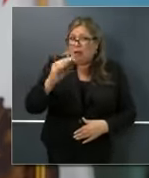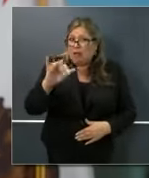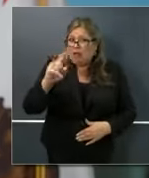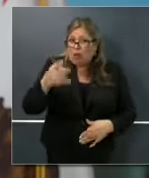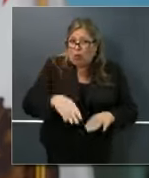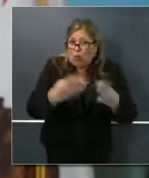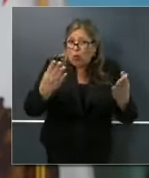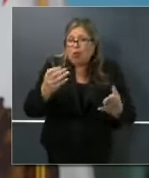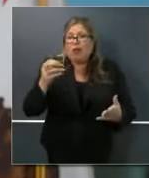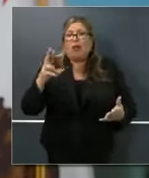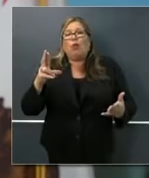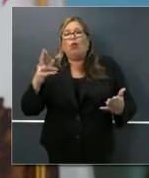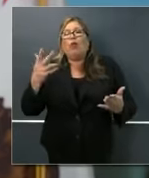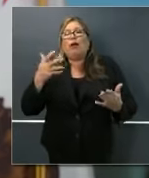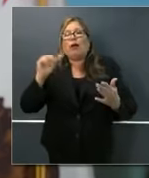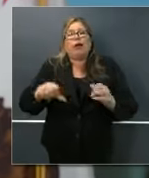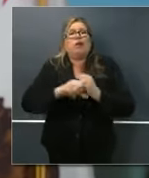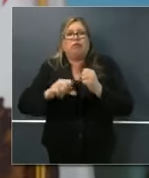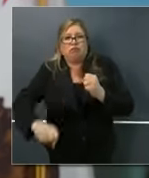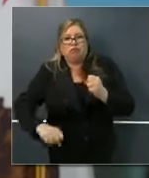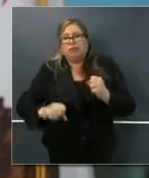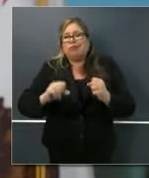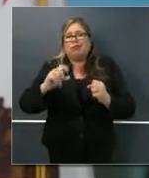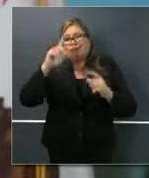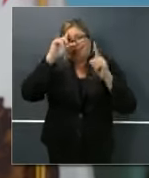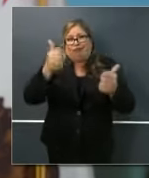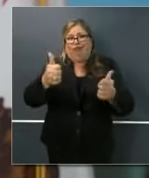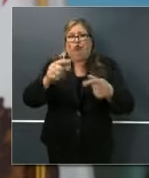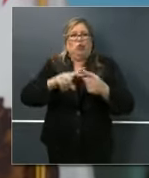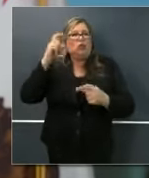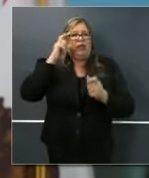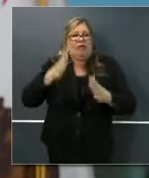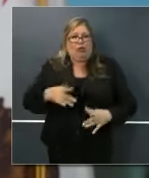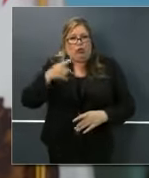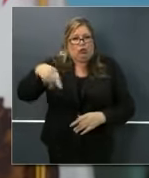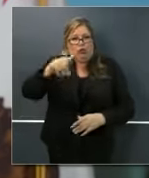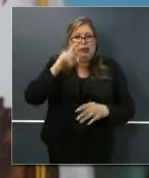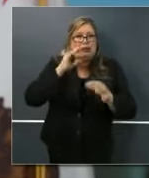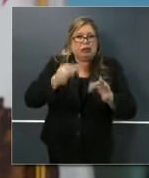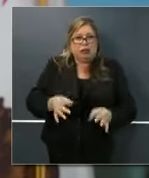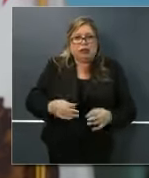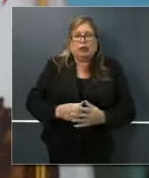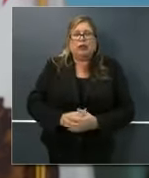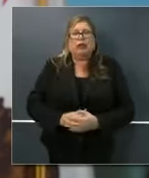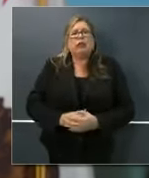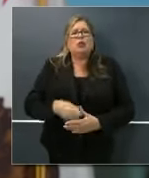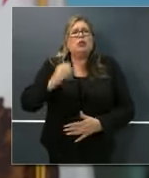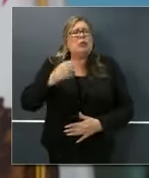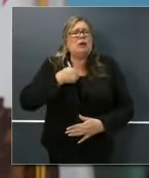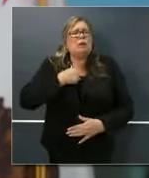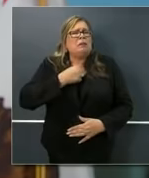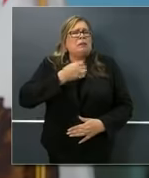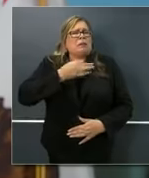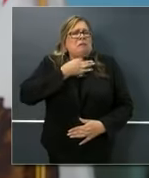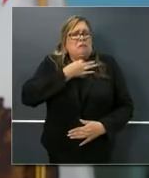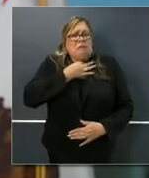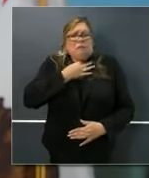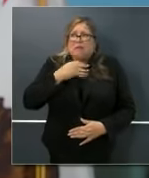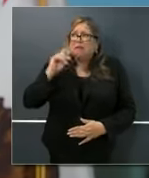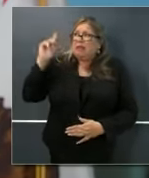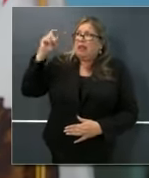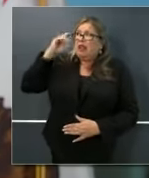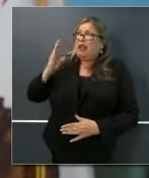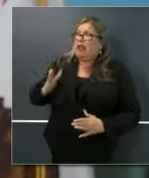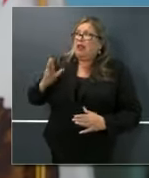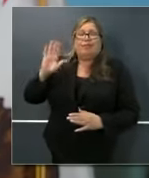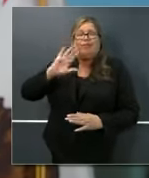what practical impact, if any, is his guidance and whatever he's going to say later today publicly going to have on when and